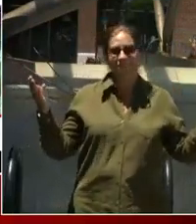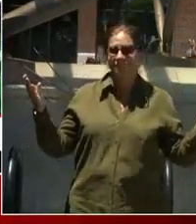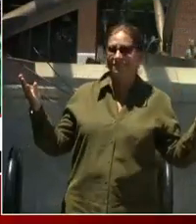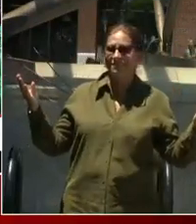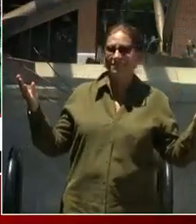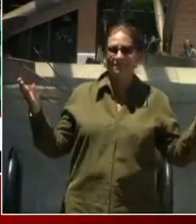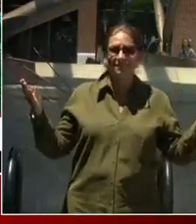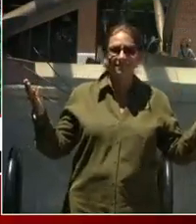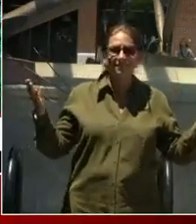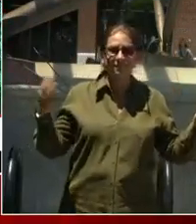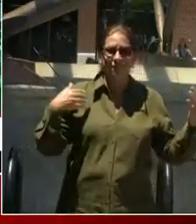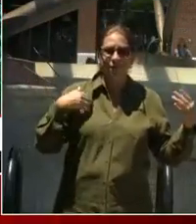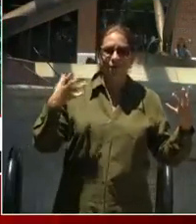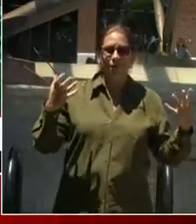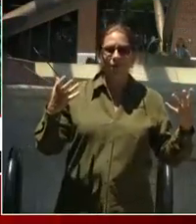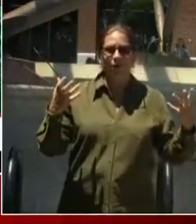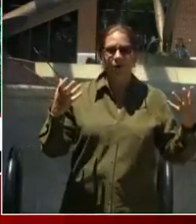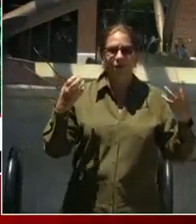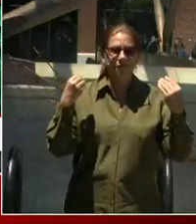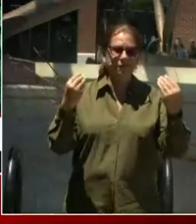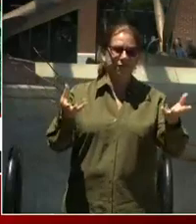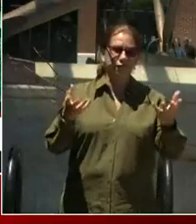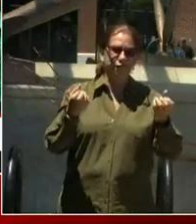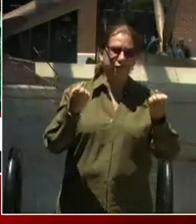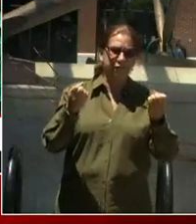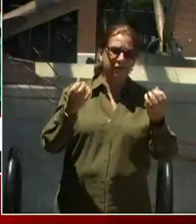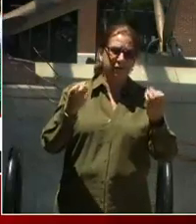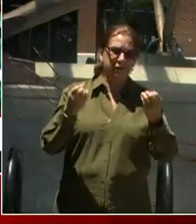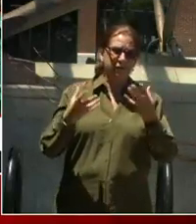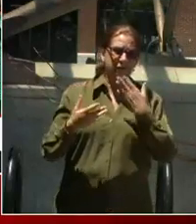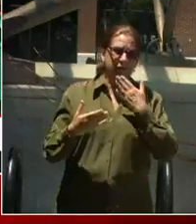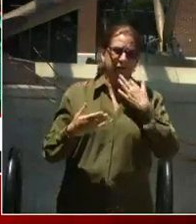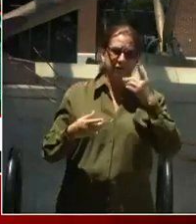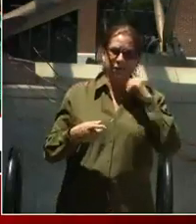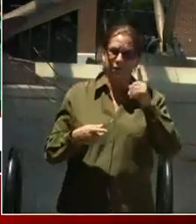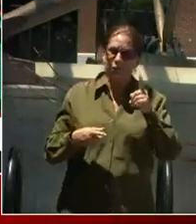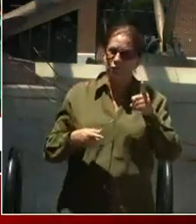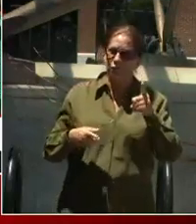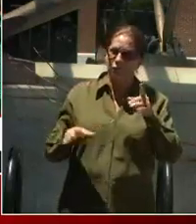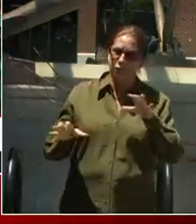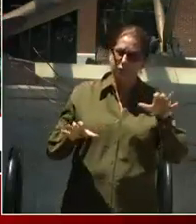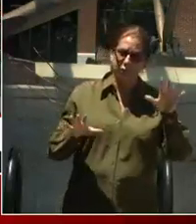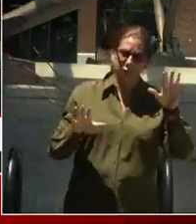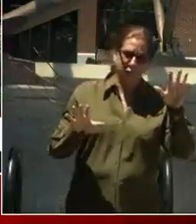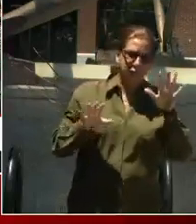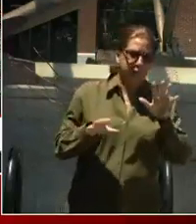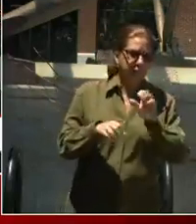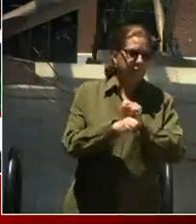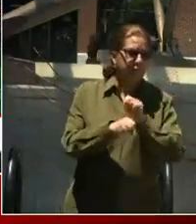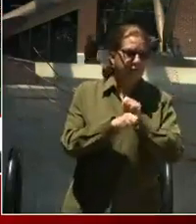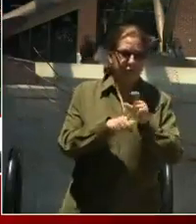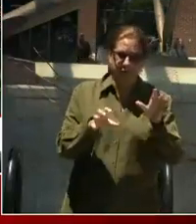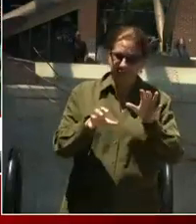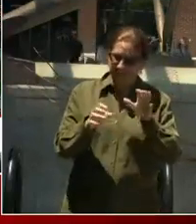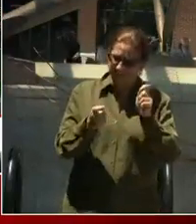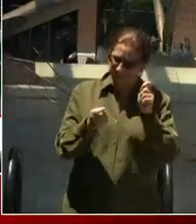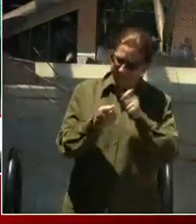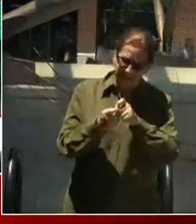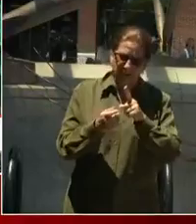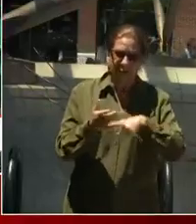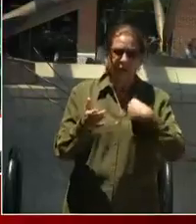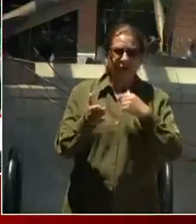I want to give you a big thank you because for the last 16 months, you did exactly what I asked you to do. You made a lot of